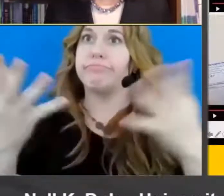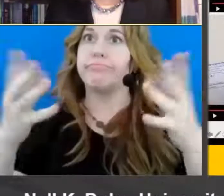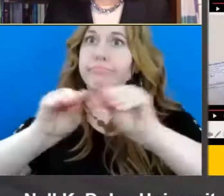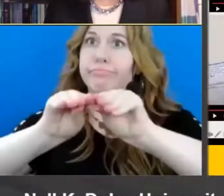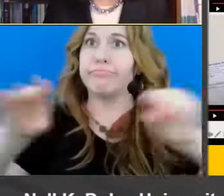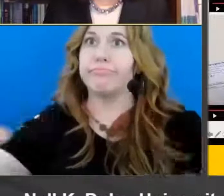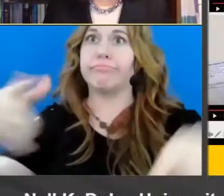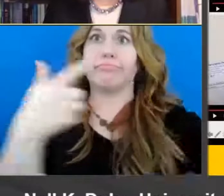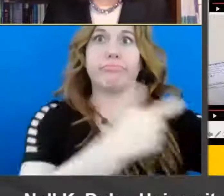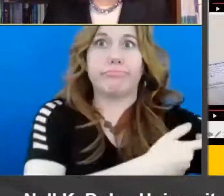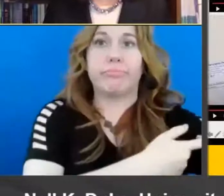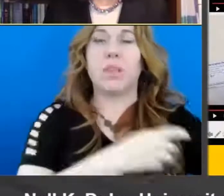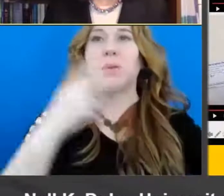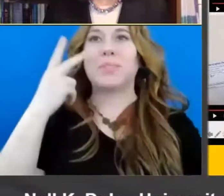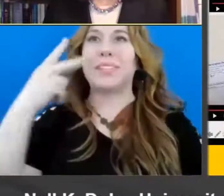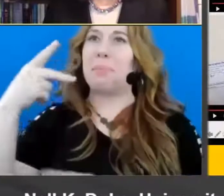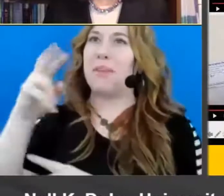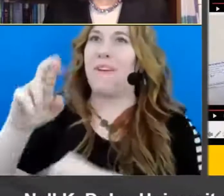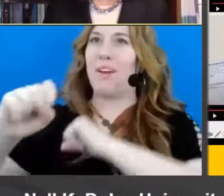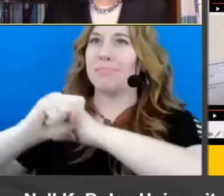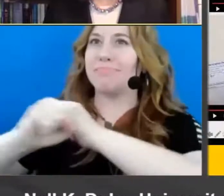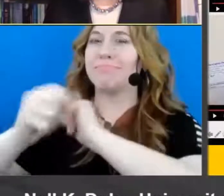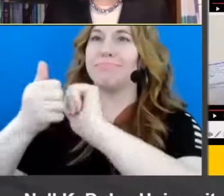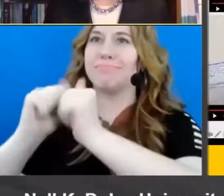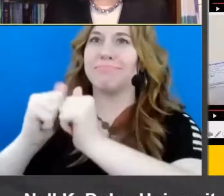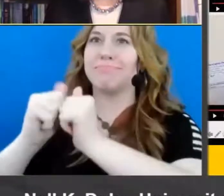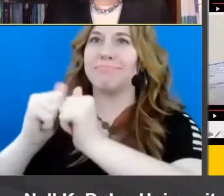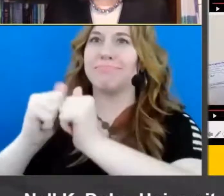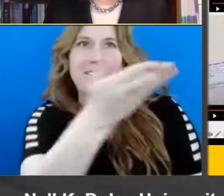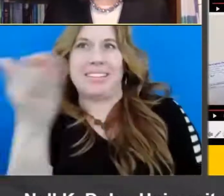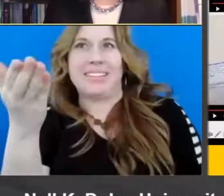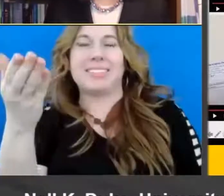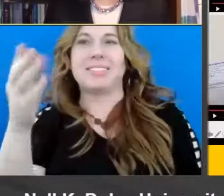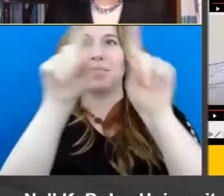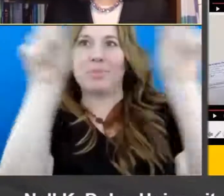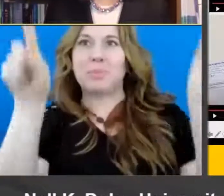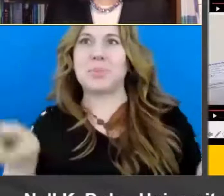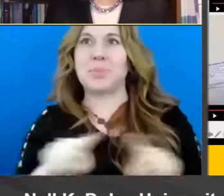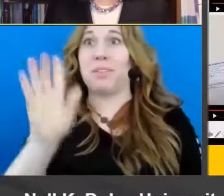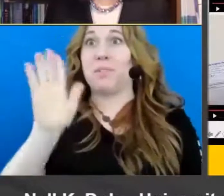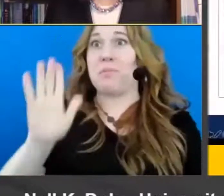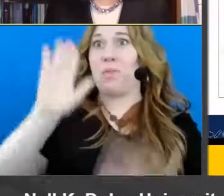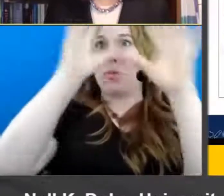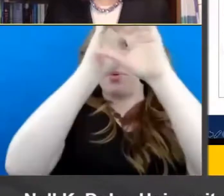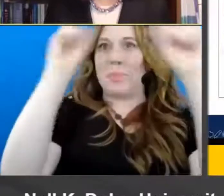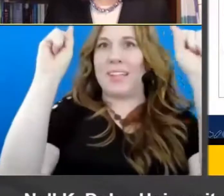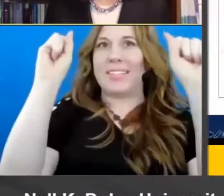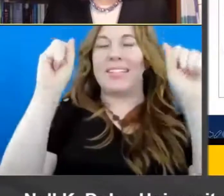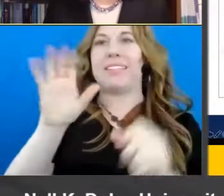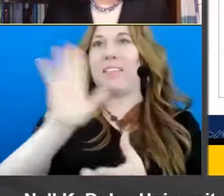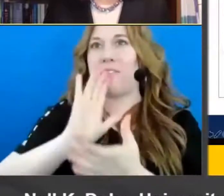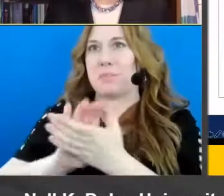and you see public relations campaigns like the one that's depicted on the screen with former presidents and spouses.